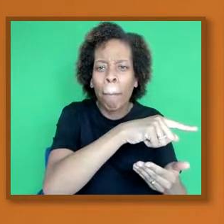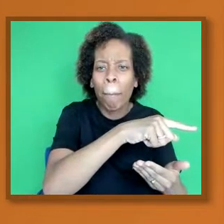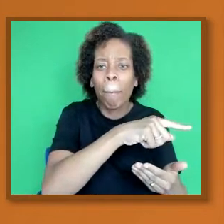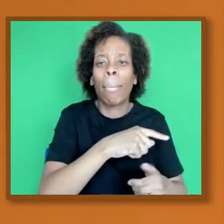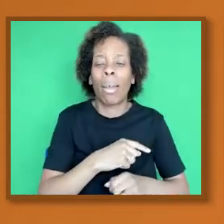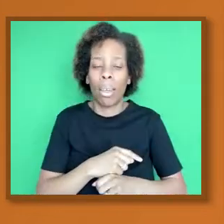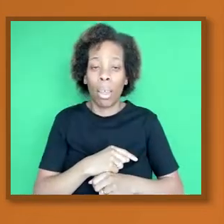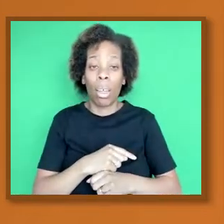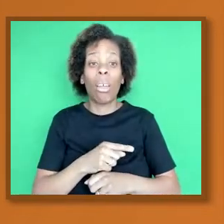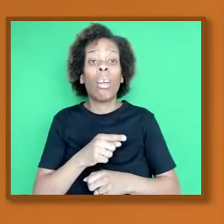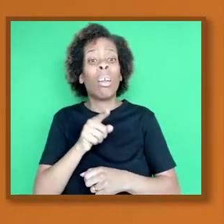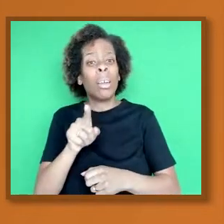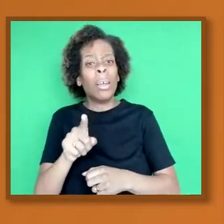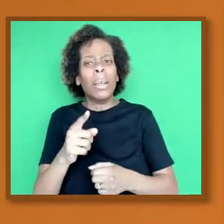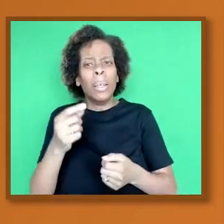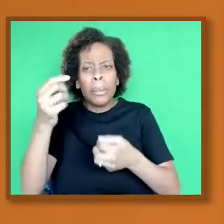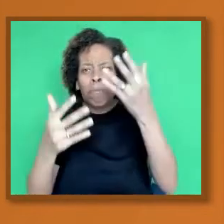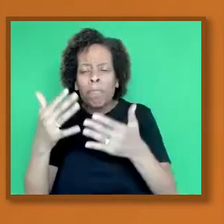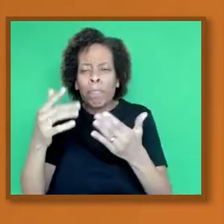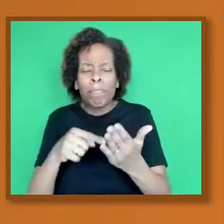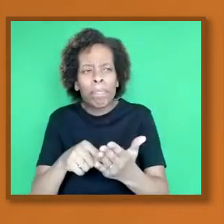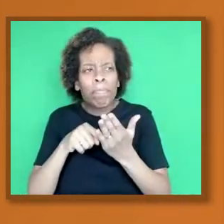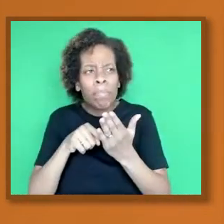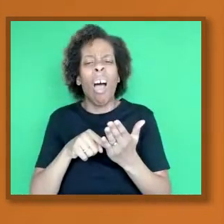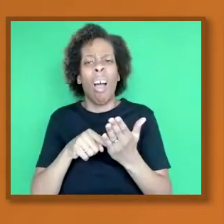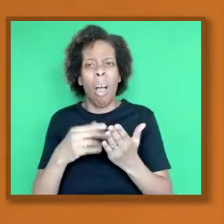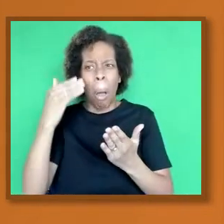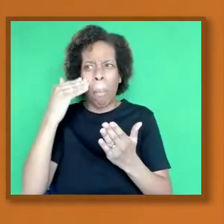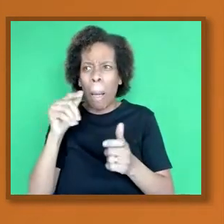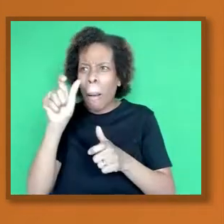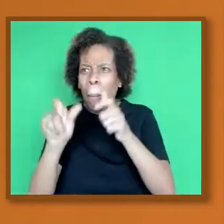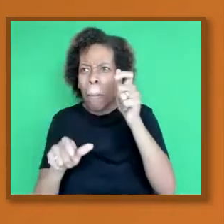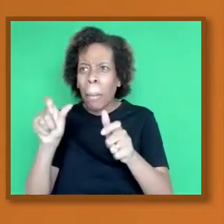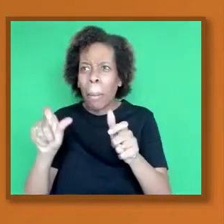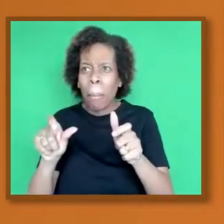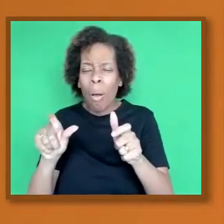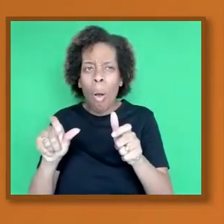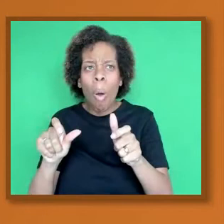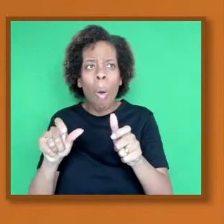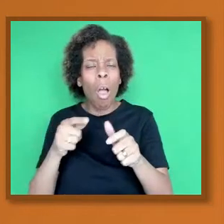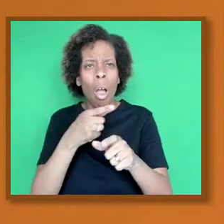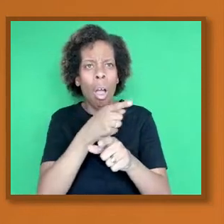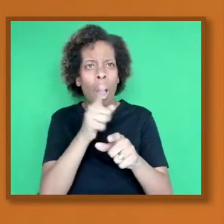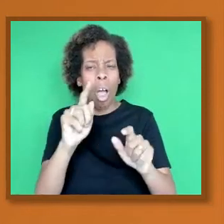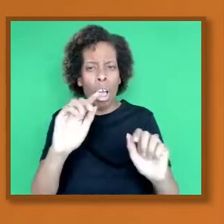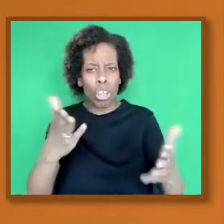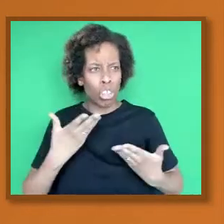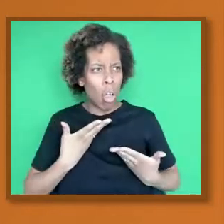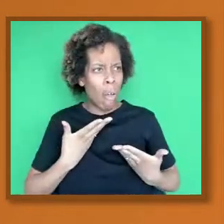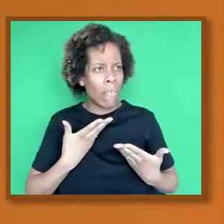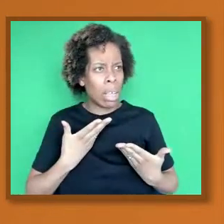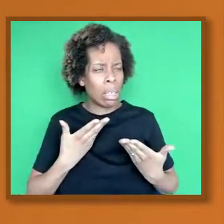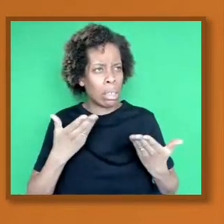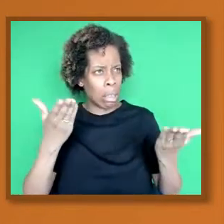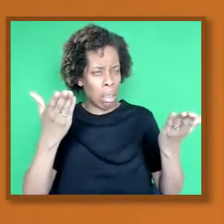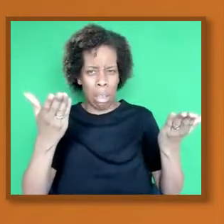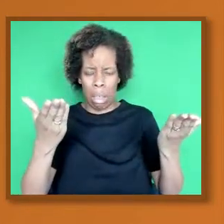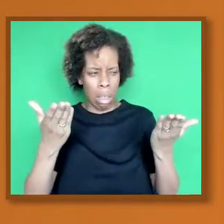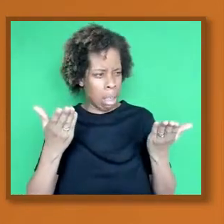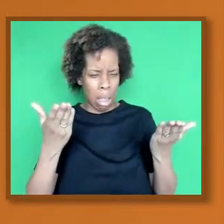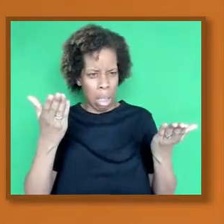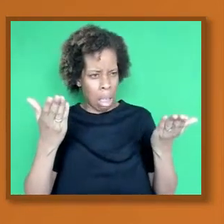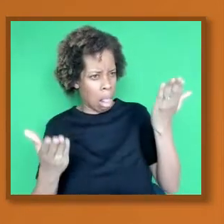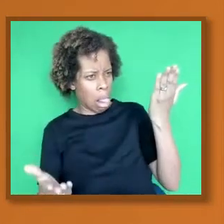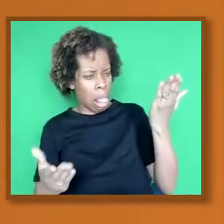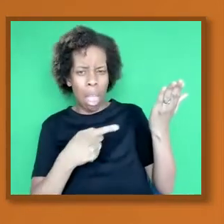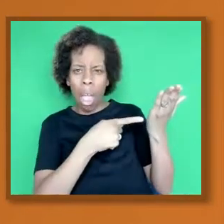receive seems to be poorer compared to their white counterparts. So their lived experience